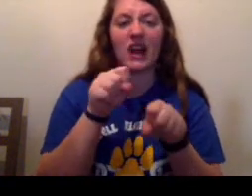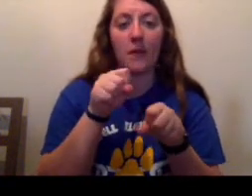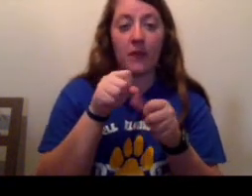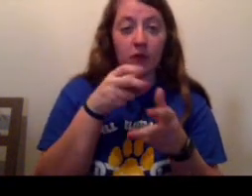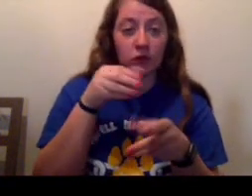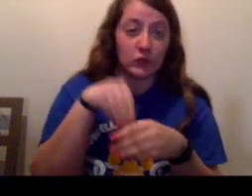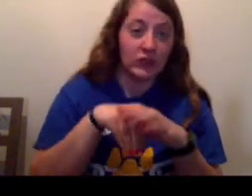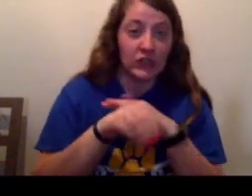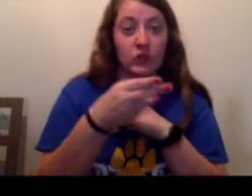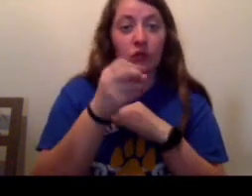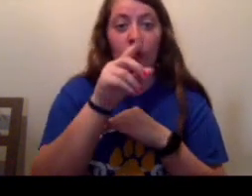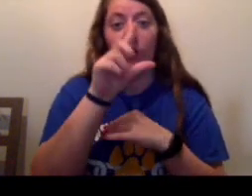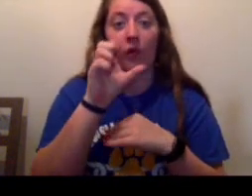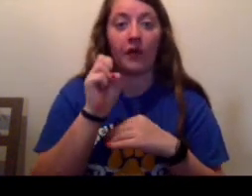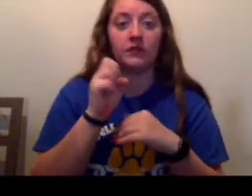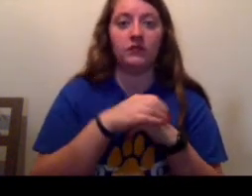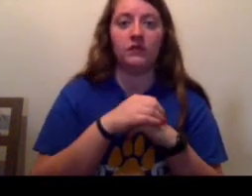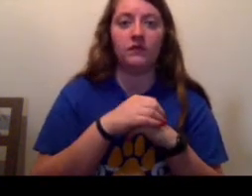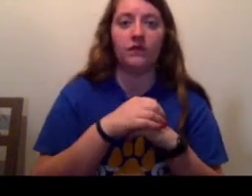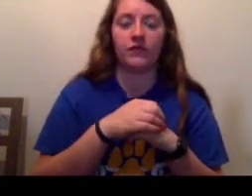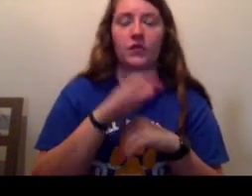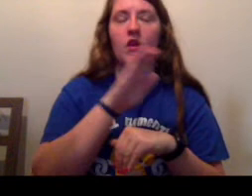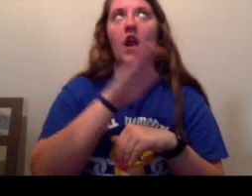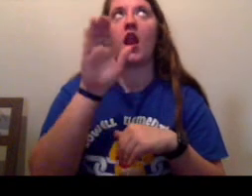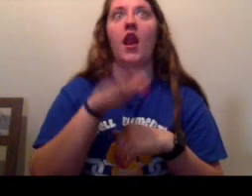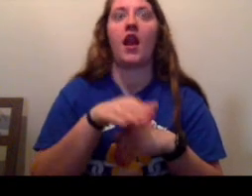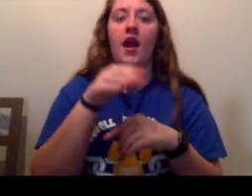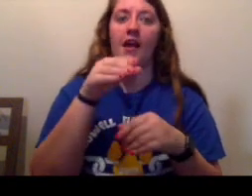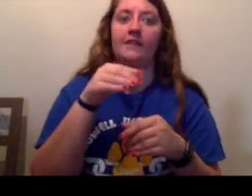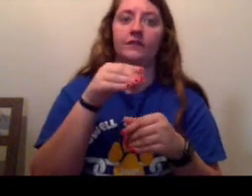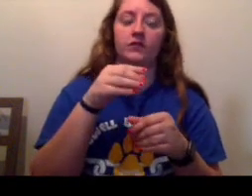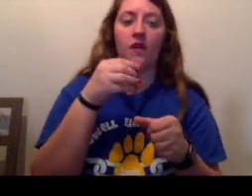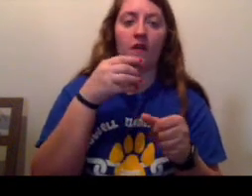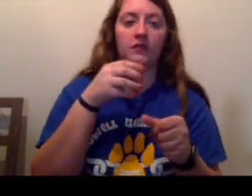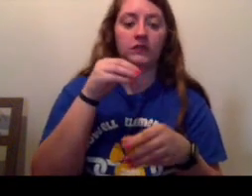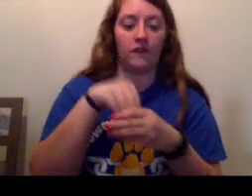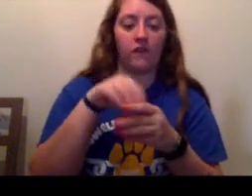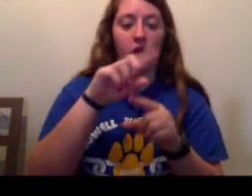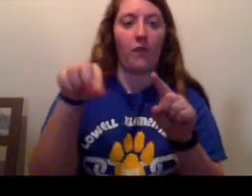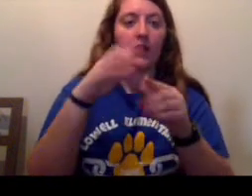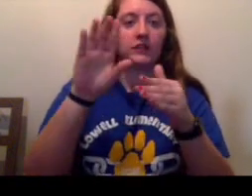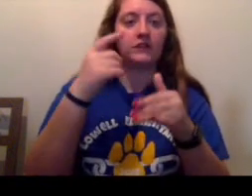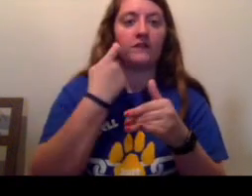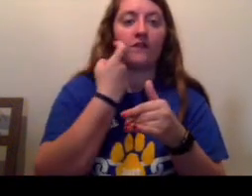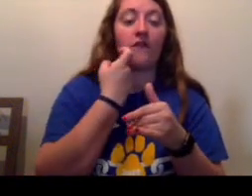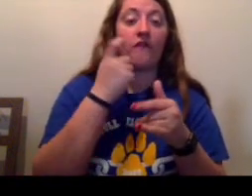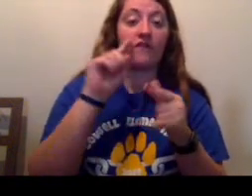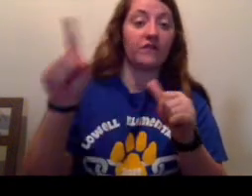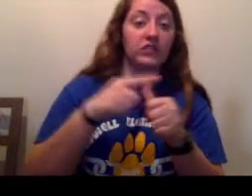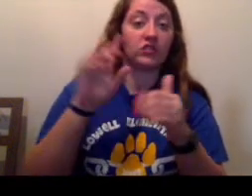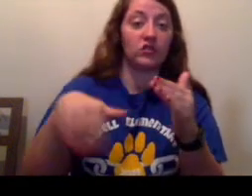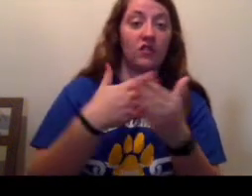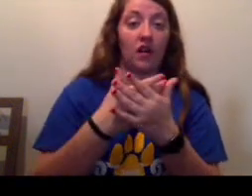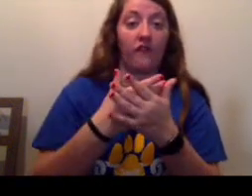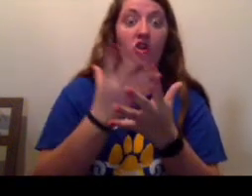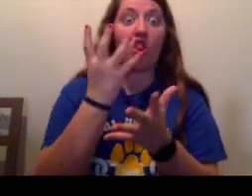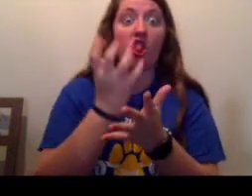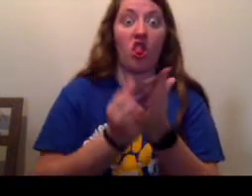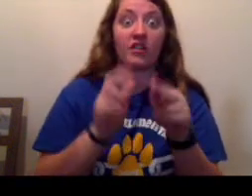body through the hole. He would have never fit when he first came to Camp Green Lake. He had lost a lot of weight.